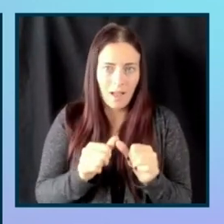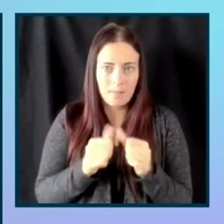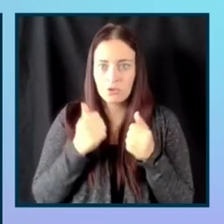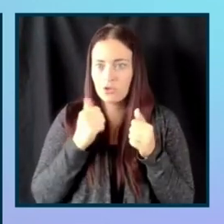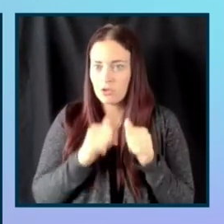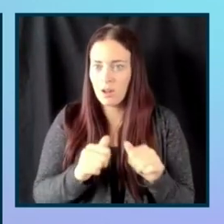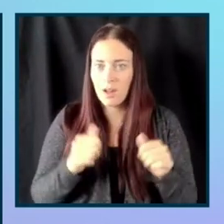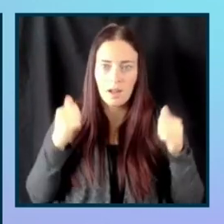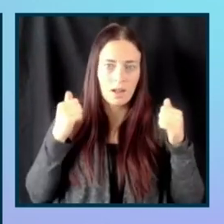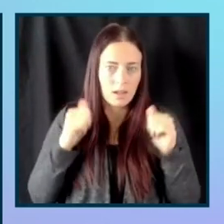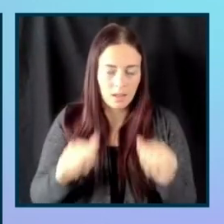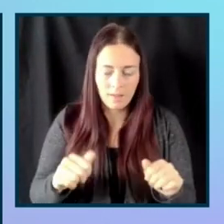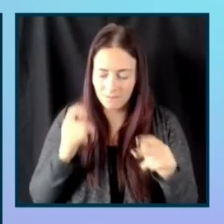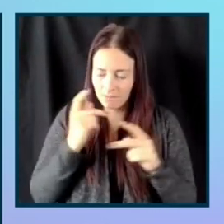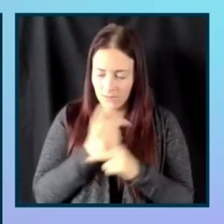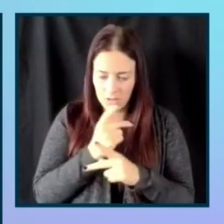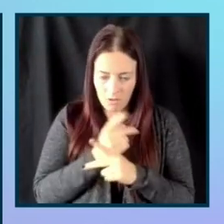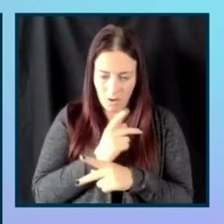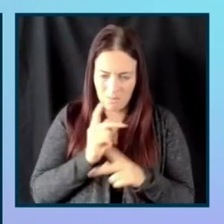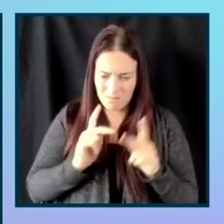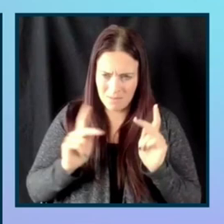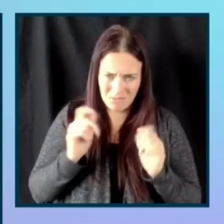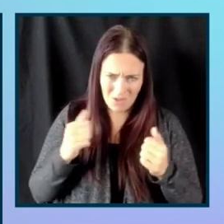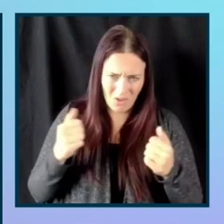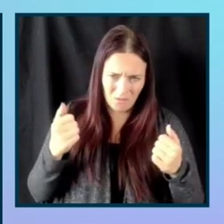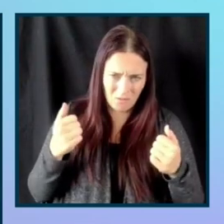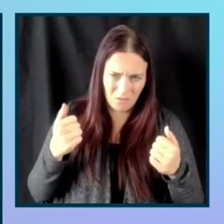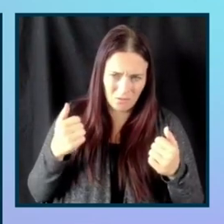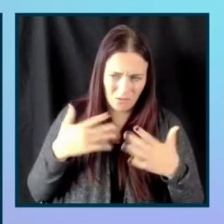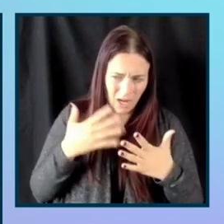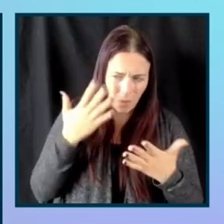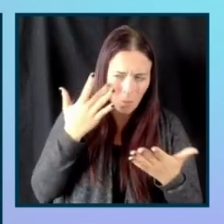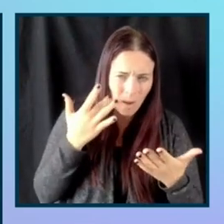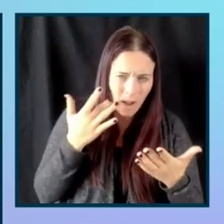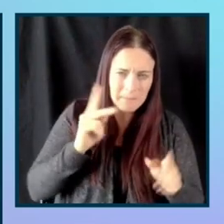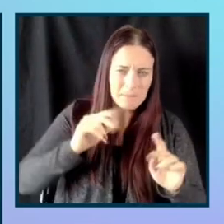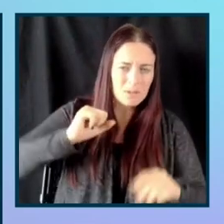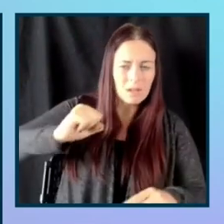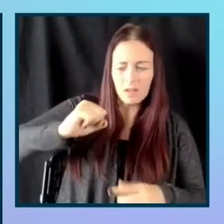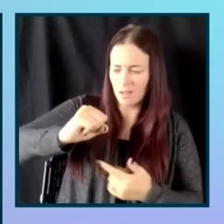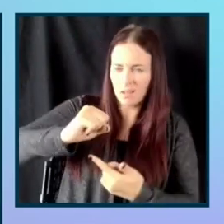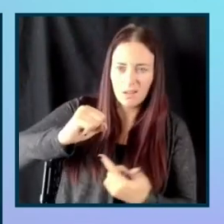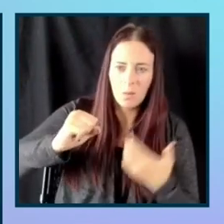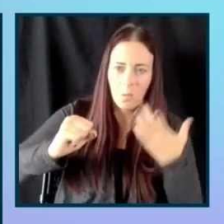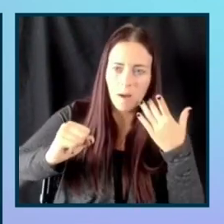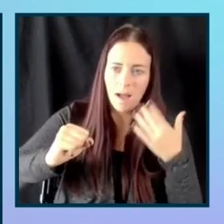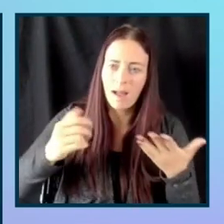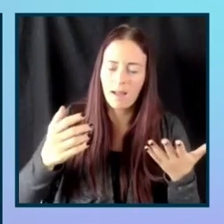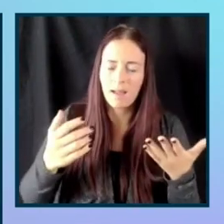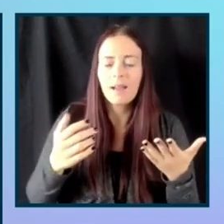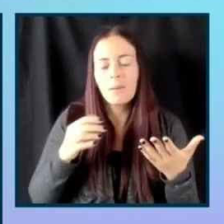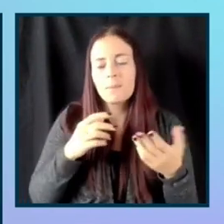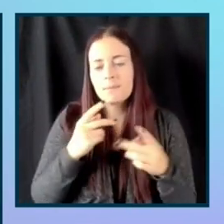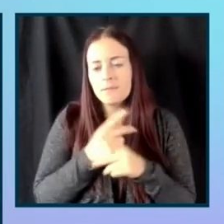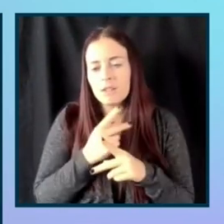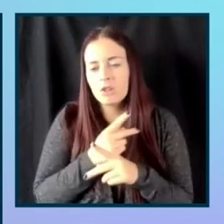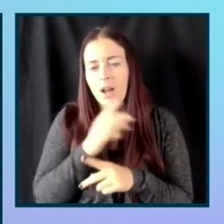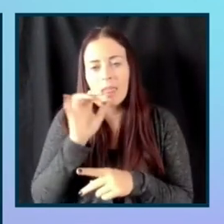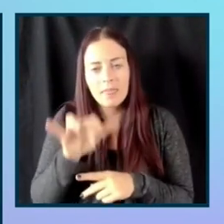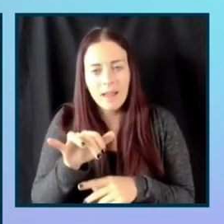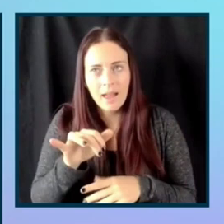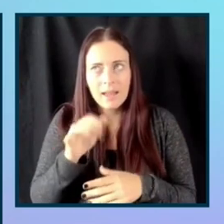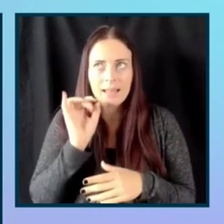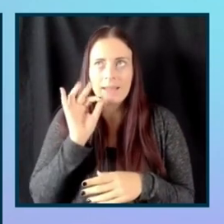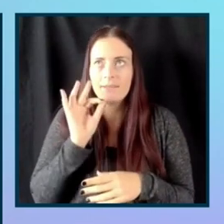that is people are afraid of resistant about. And, um, if this group kind of in resonate with